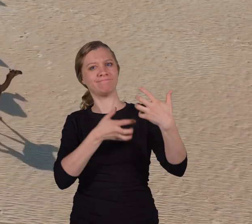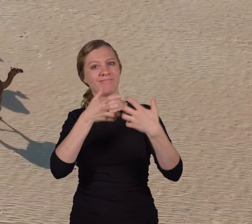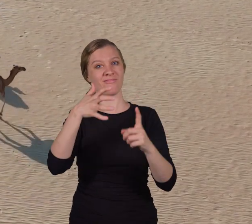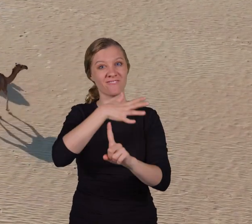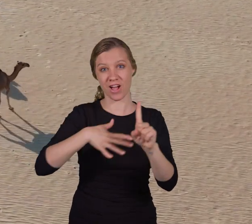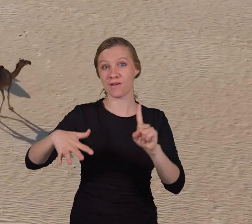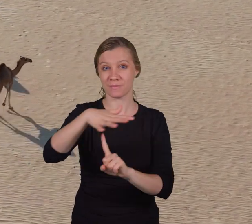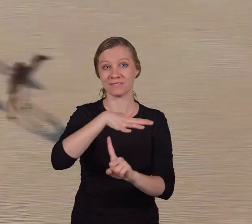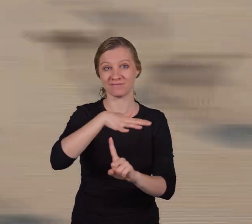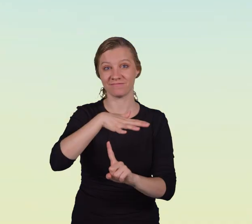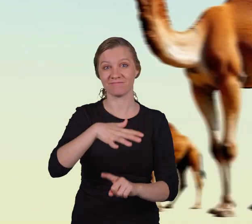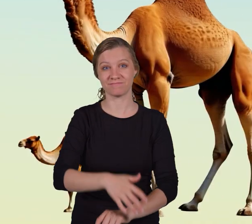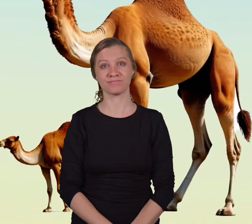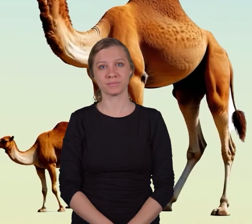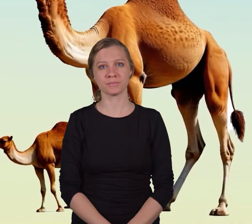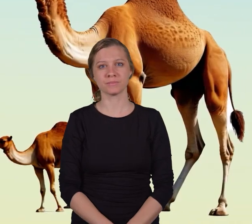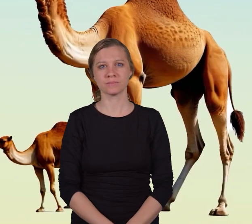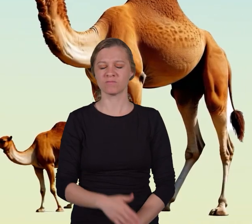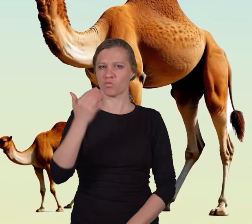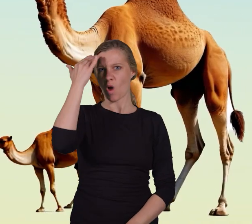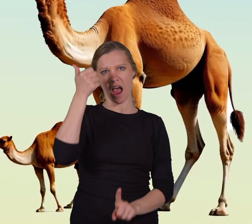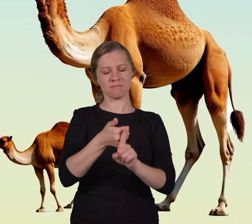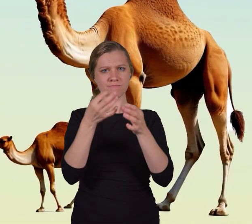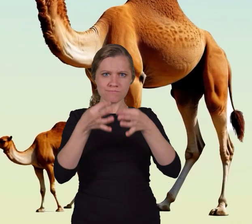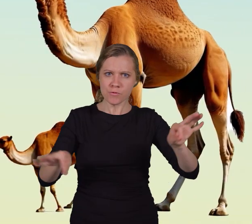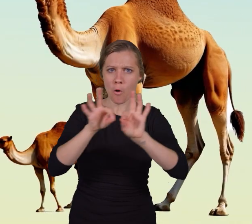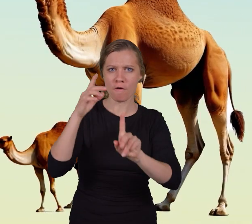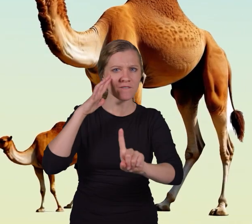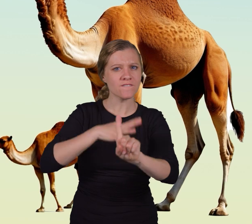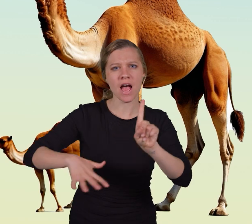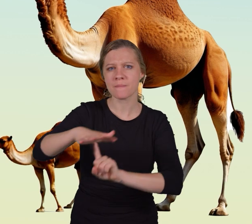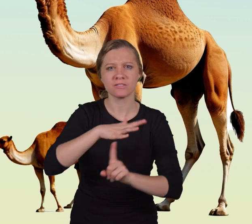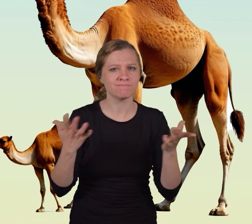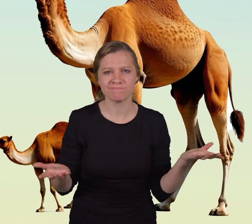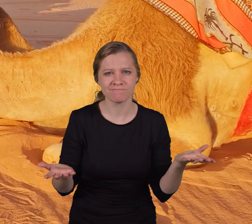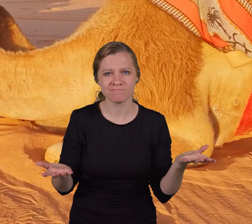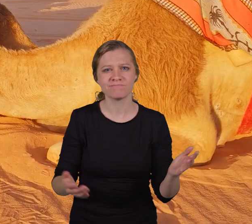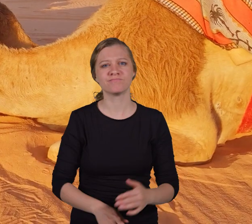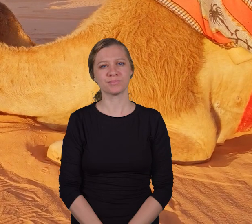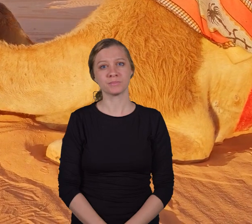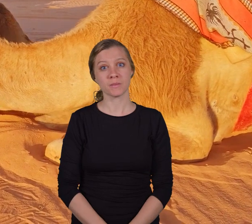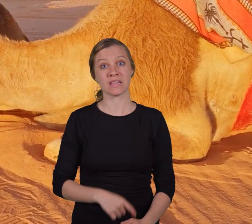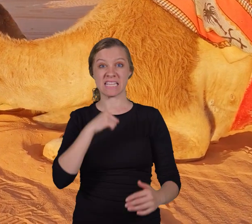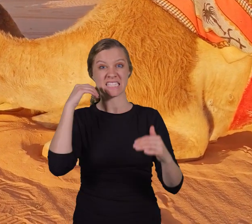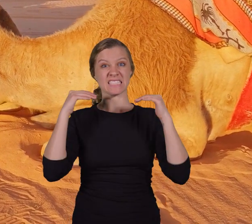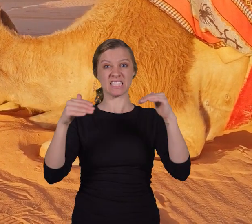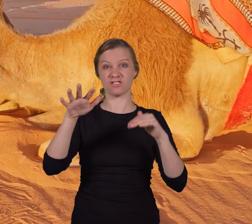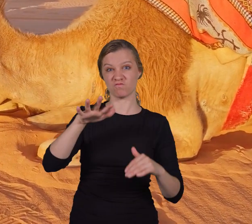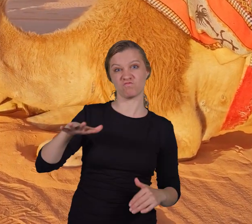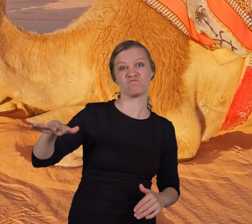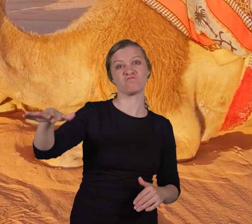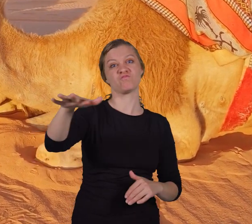are to their environment. Why are they important to the environment? Especially in desert